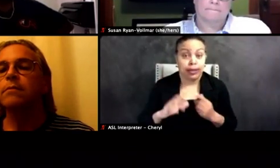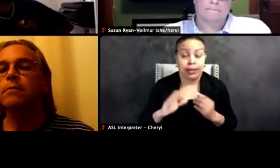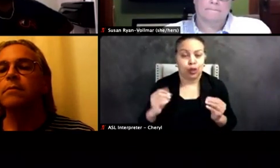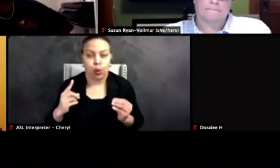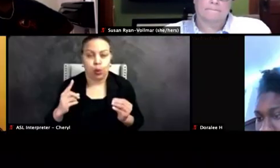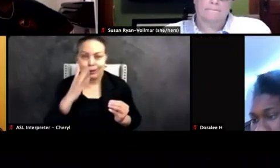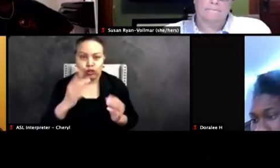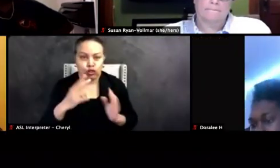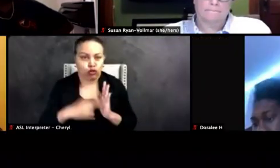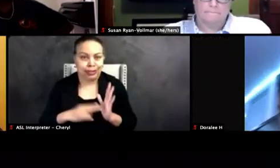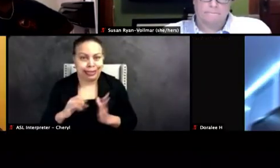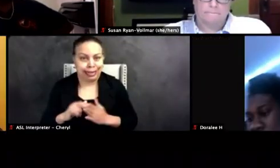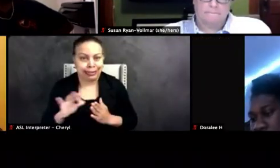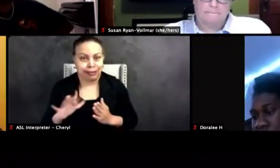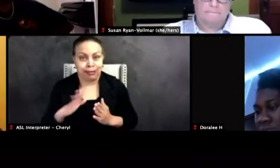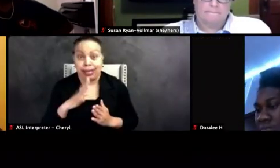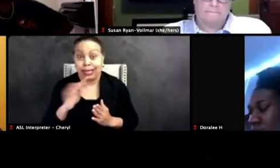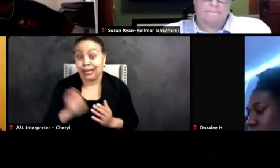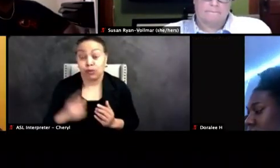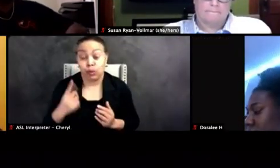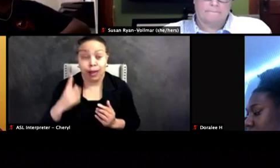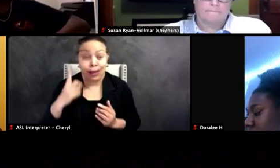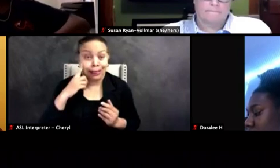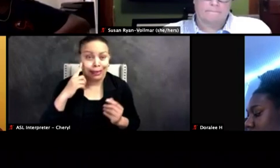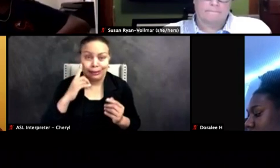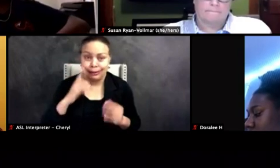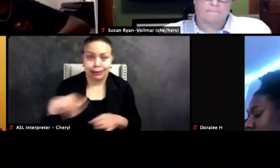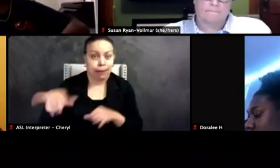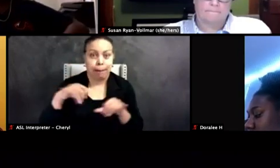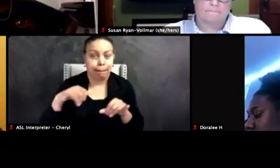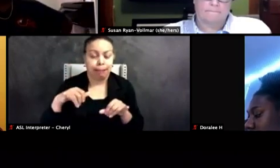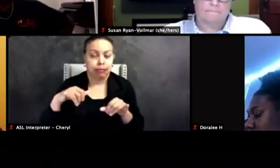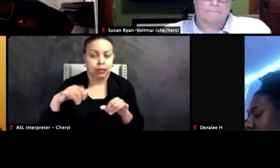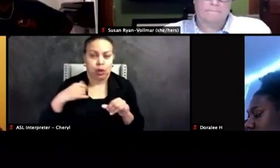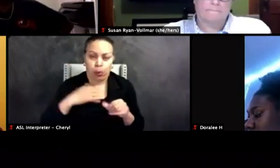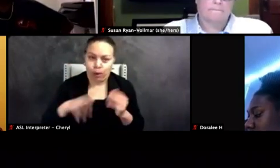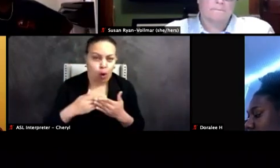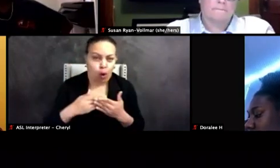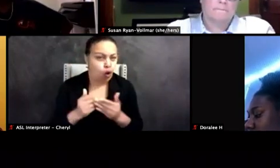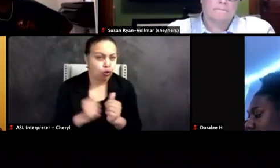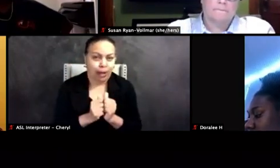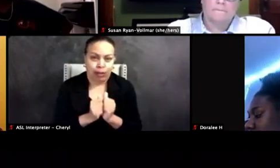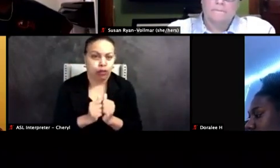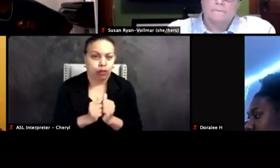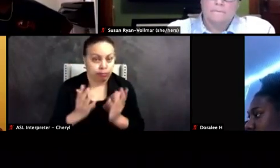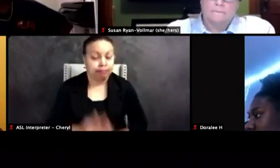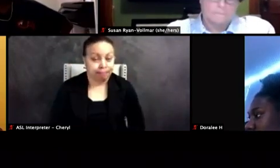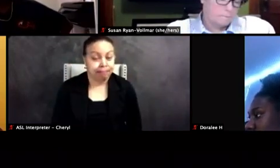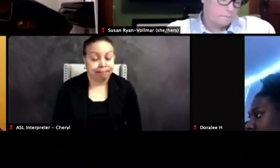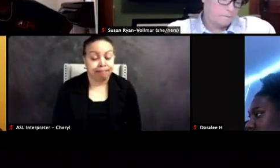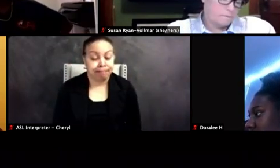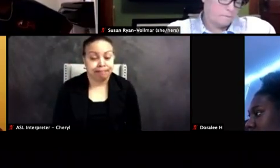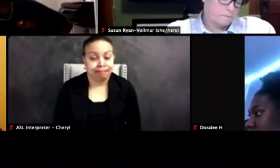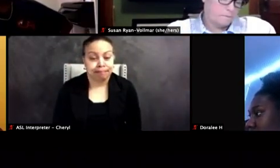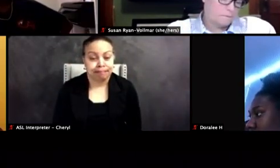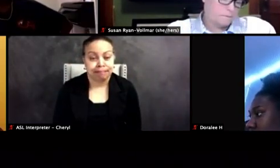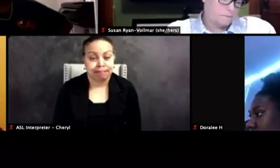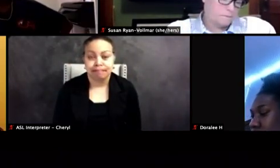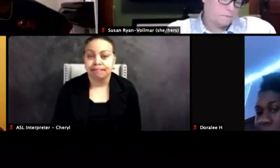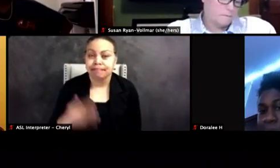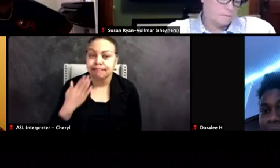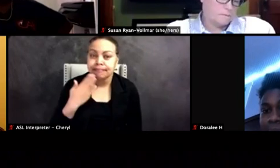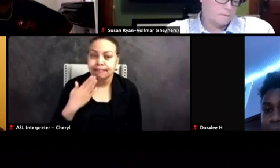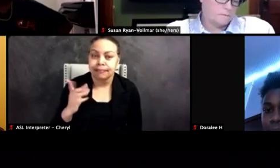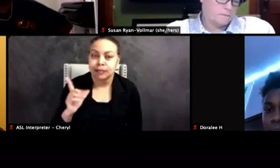this and everyone is just thinking on the same, we're all in it together type of attitude. Thank you, Drake.